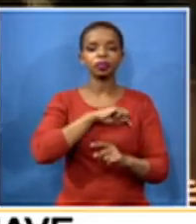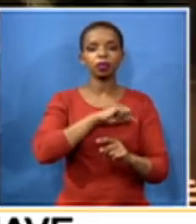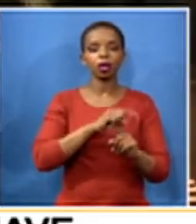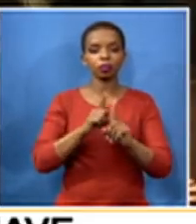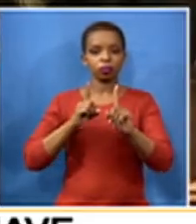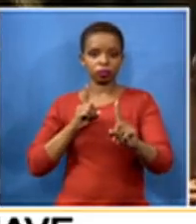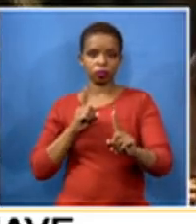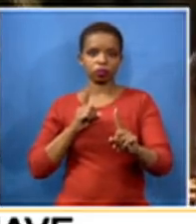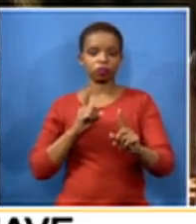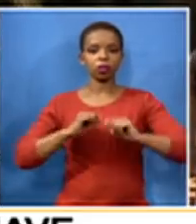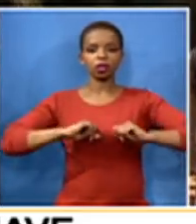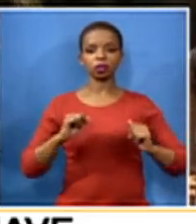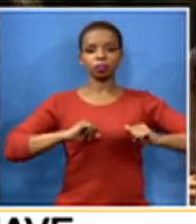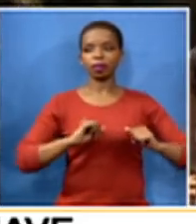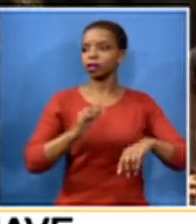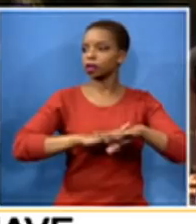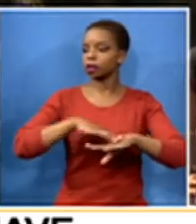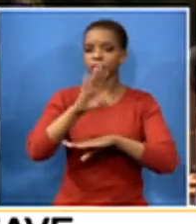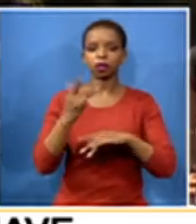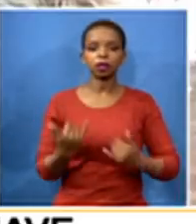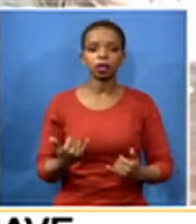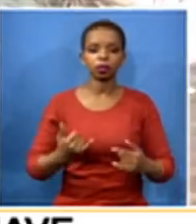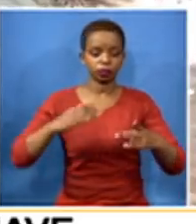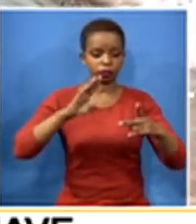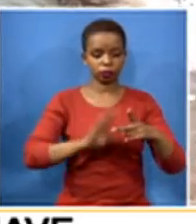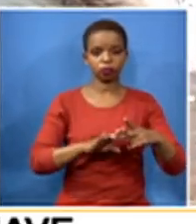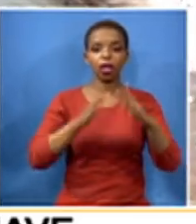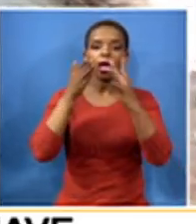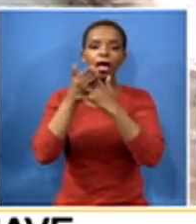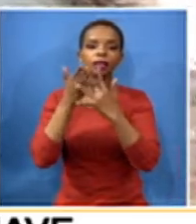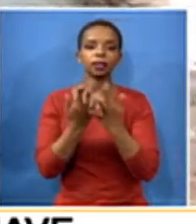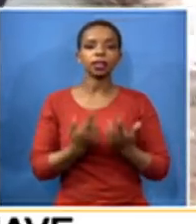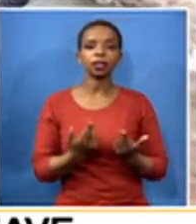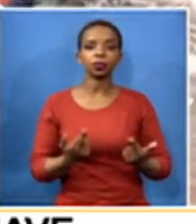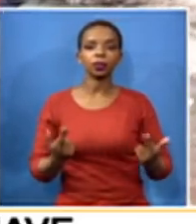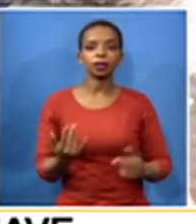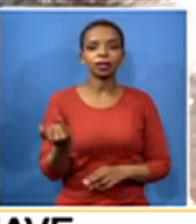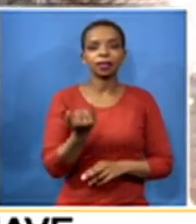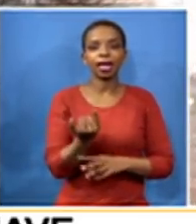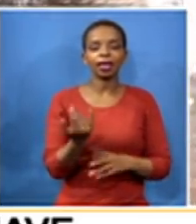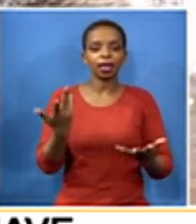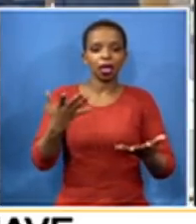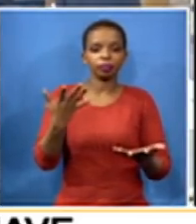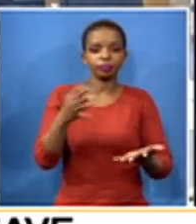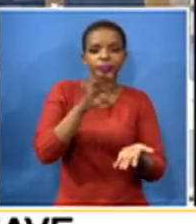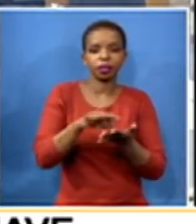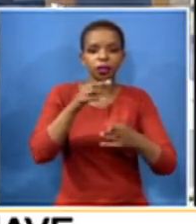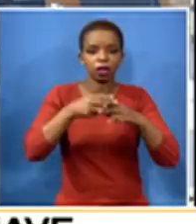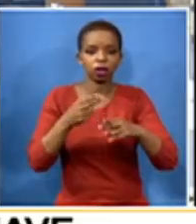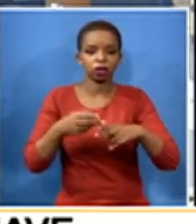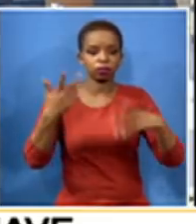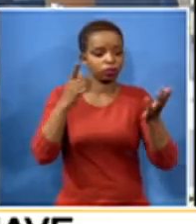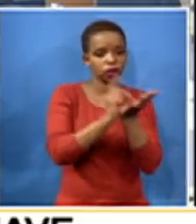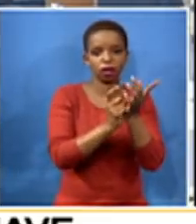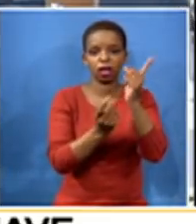better they have more space they have more access to resources like sanitation like sanitizers so we have to